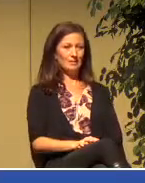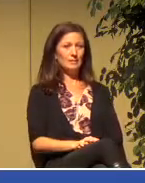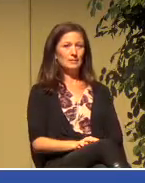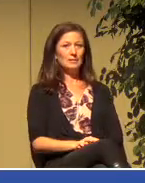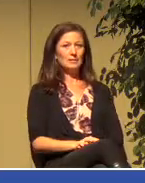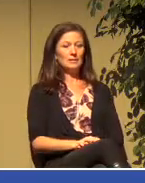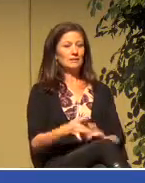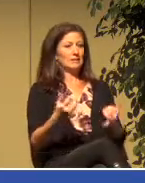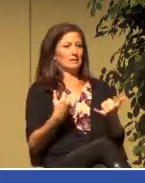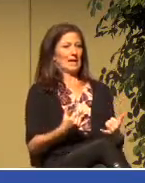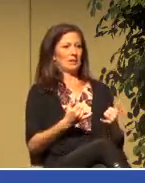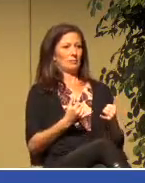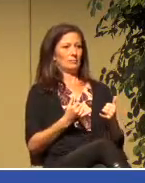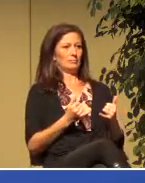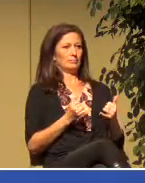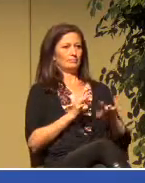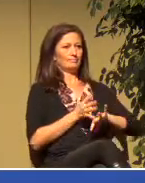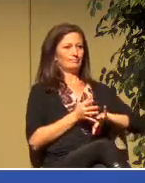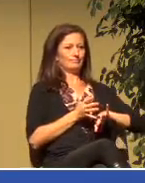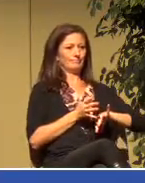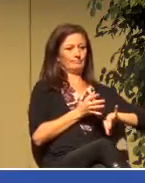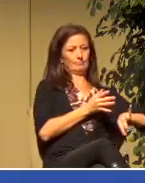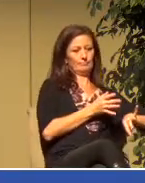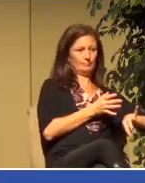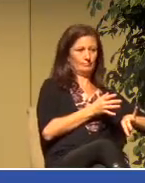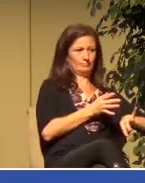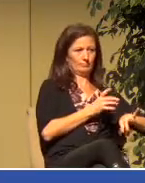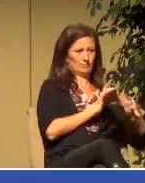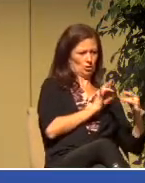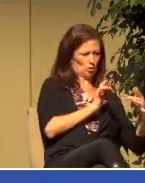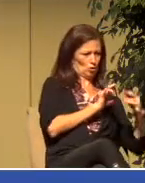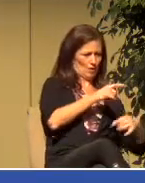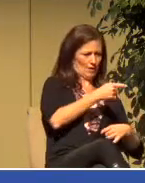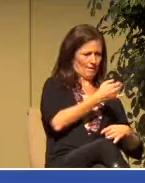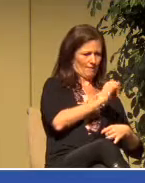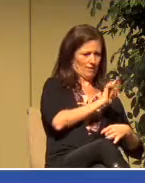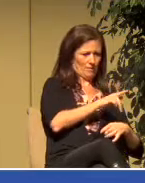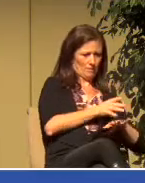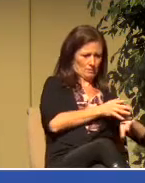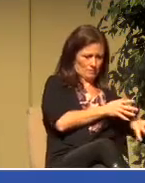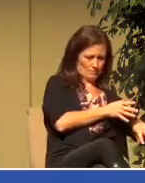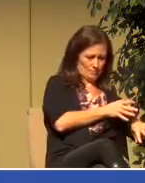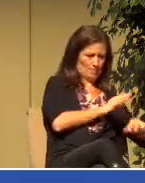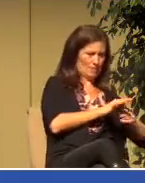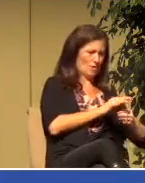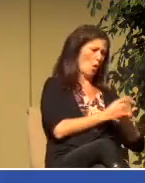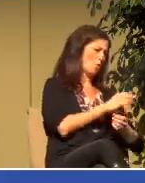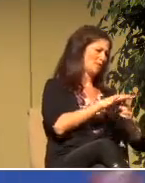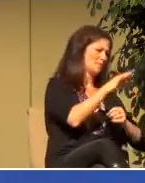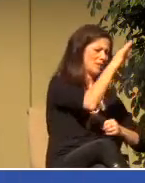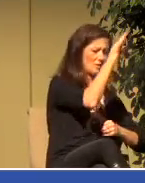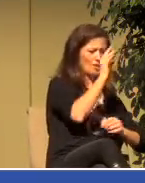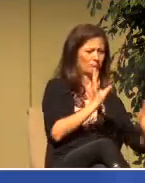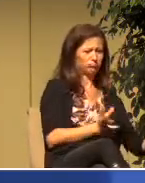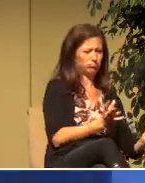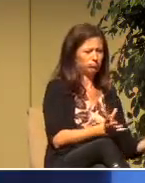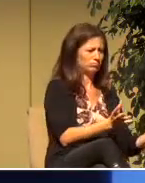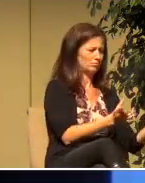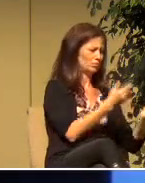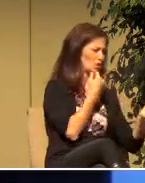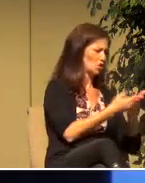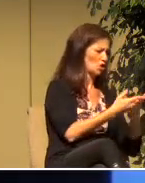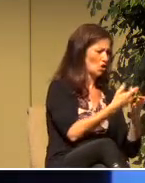attention turns from this spirit-filled Philip in tune with God's